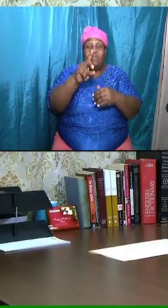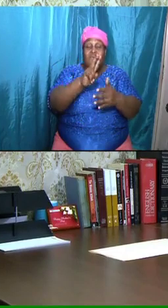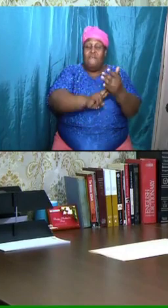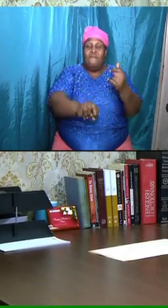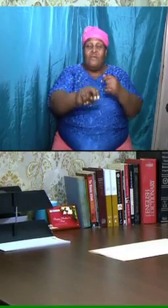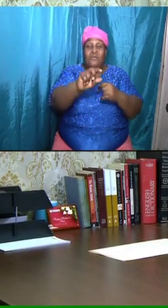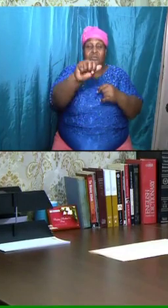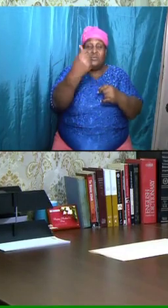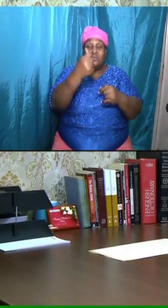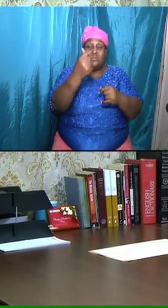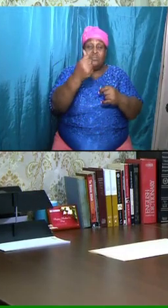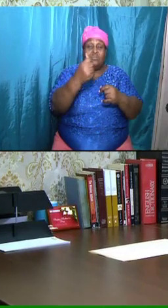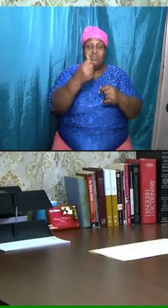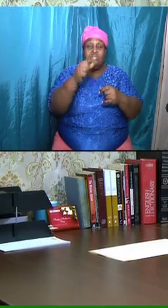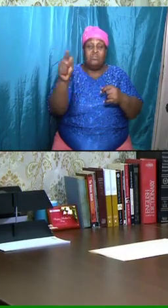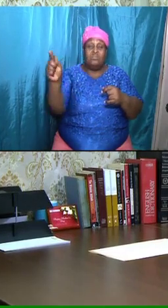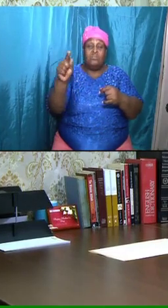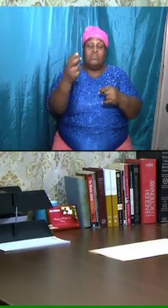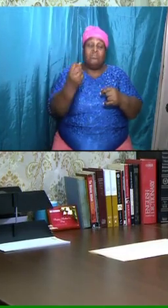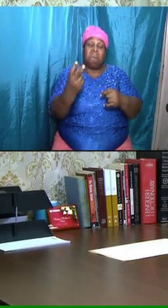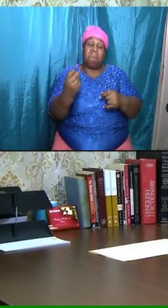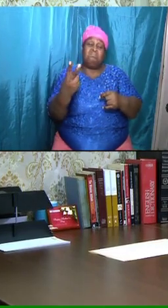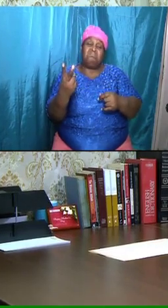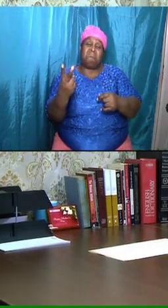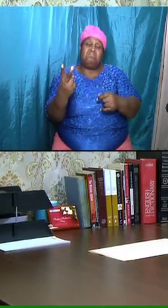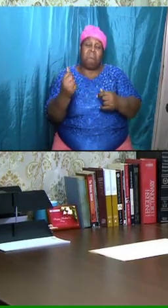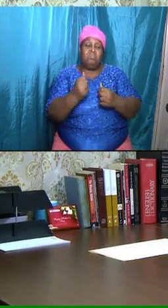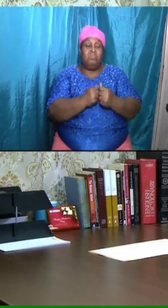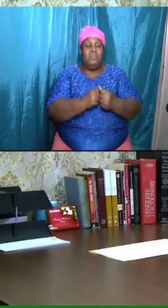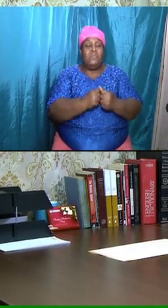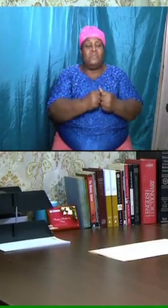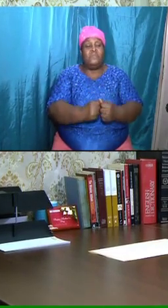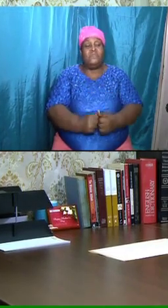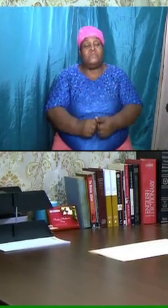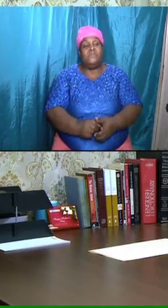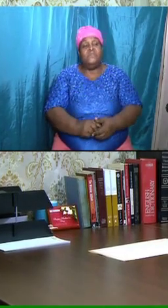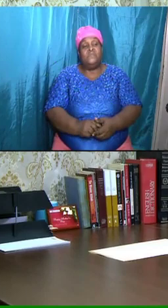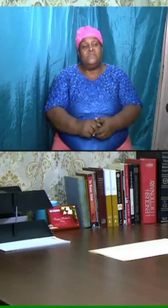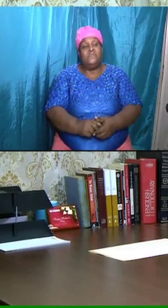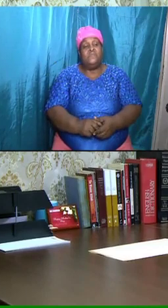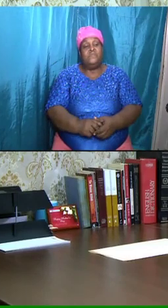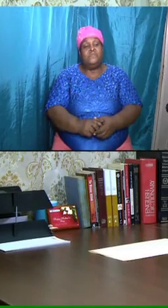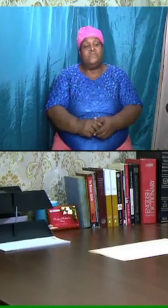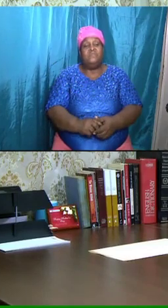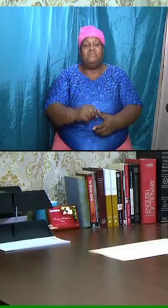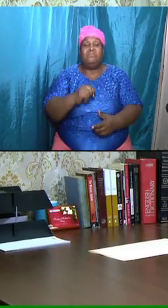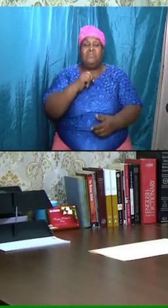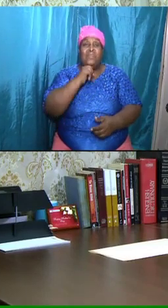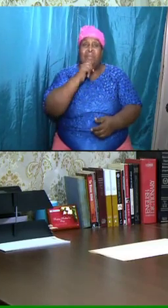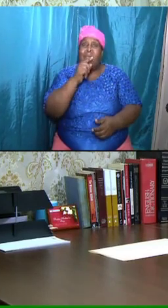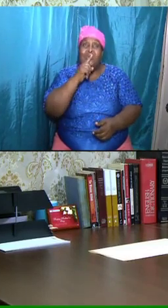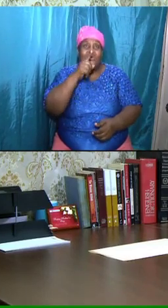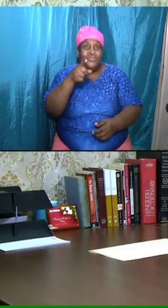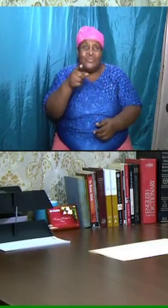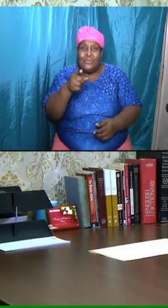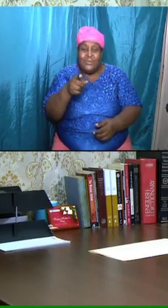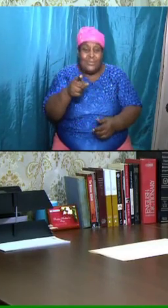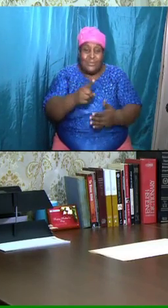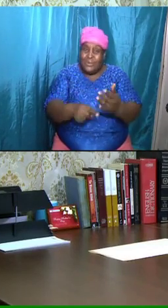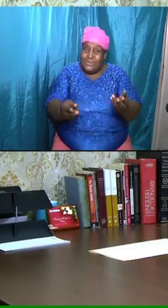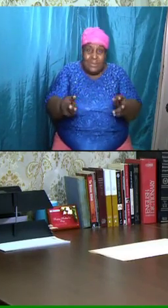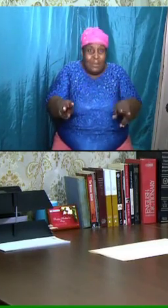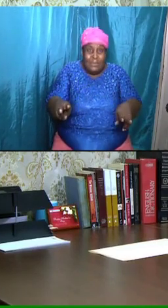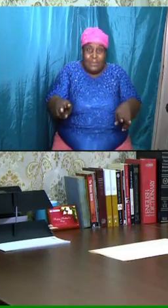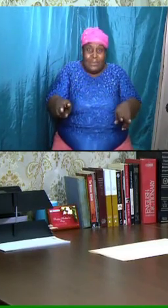And here is what it says, just to reinforce the point about the prophets not even sure what was happening. And we need to